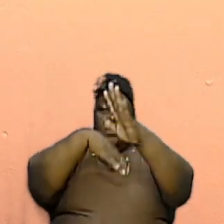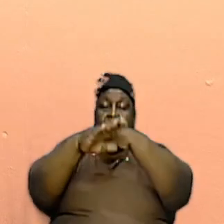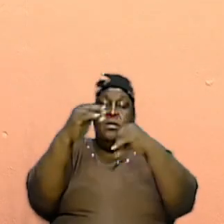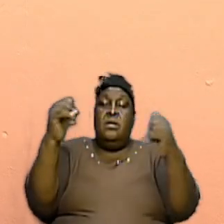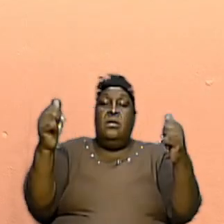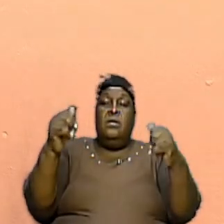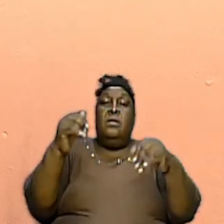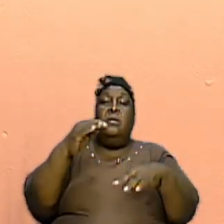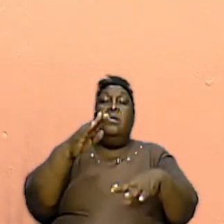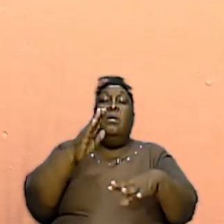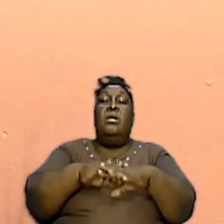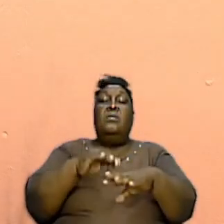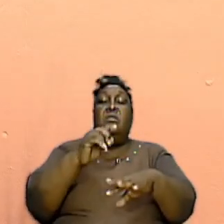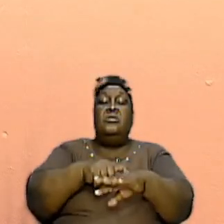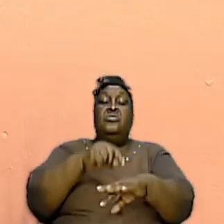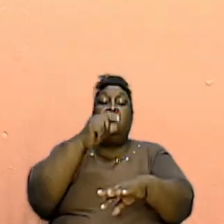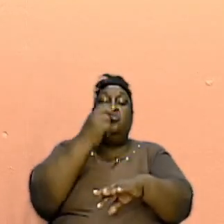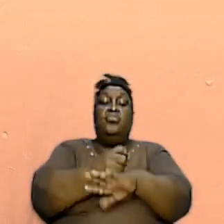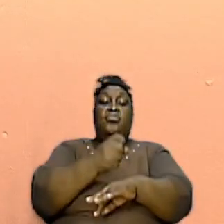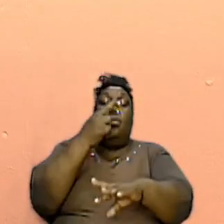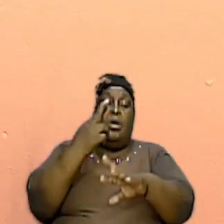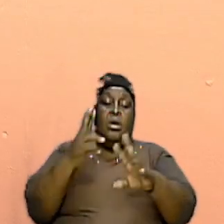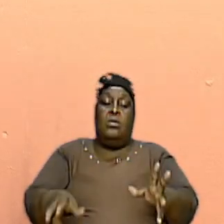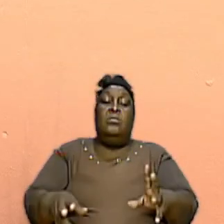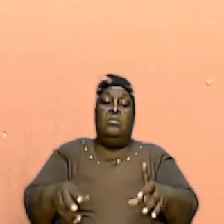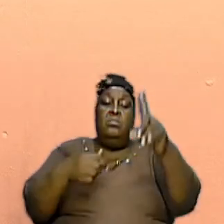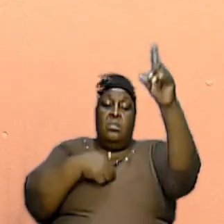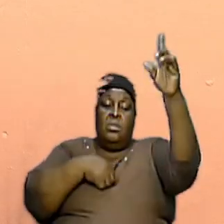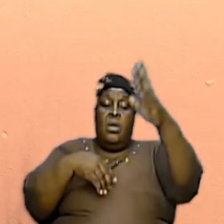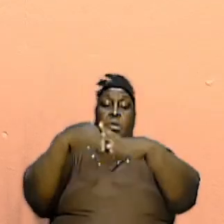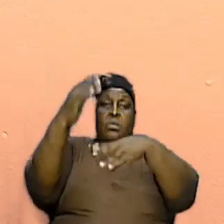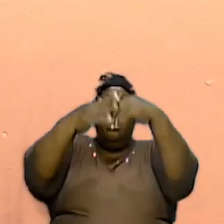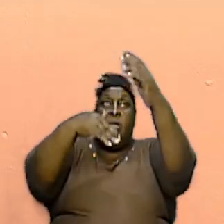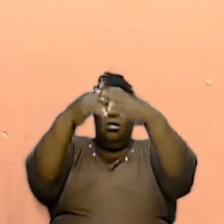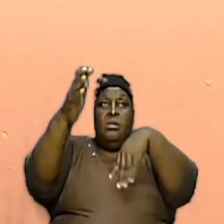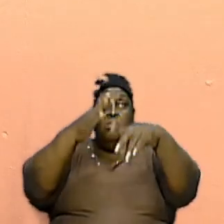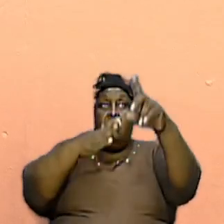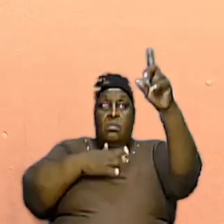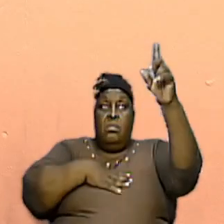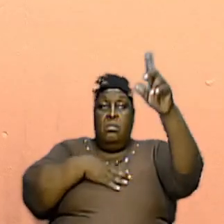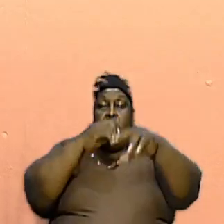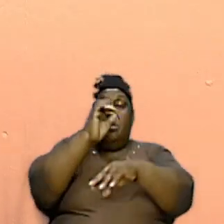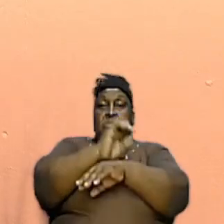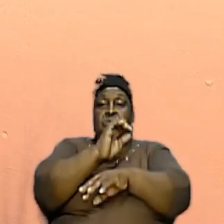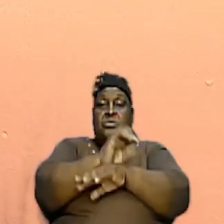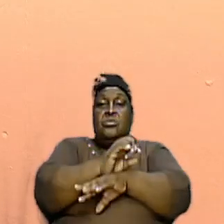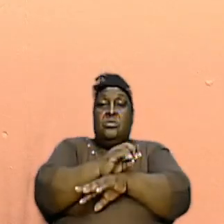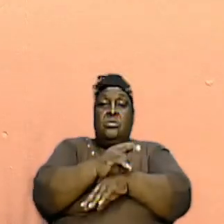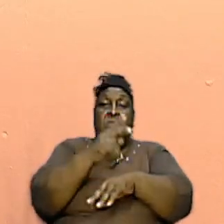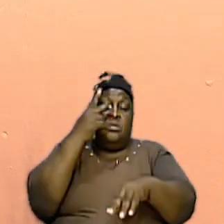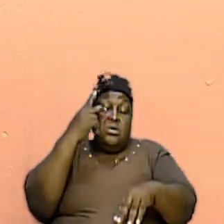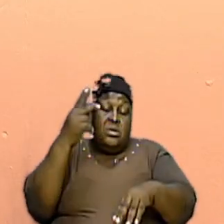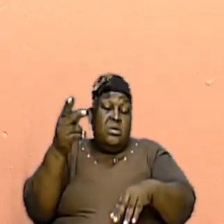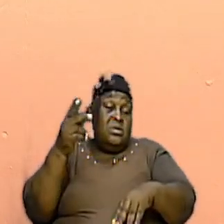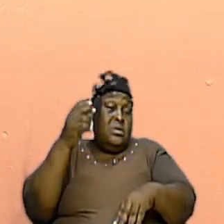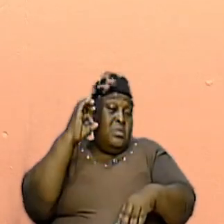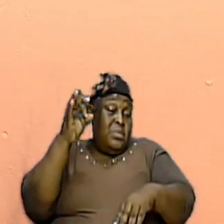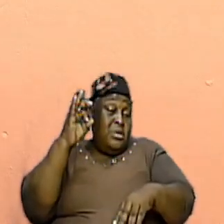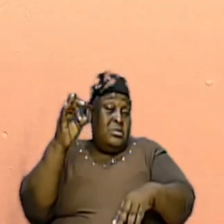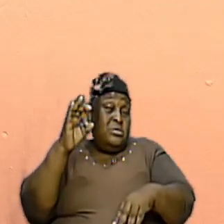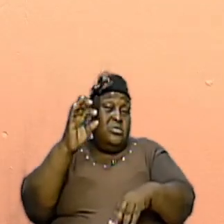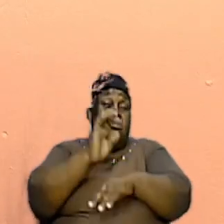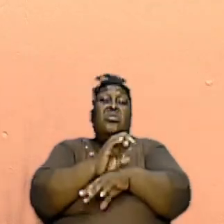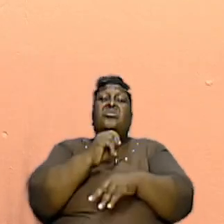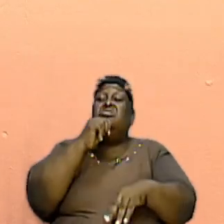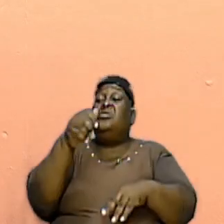this rock I will build my church and the gates of hell see there pastor the church was therefore not even yet started